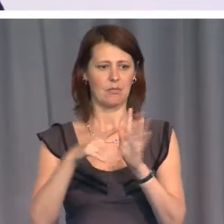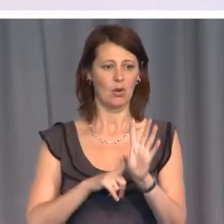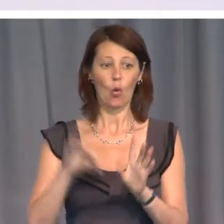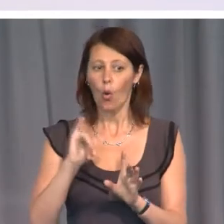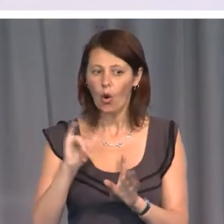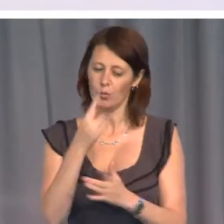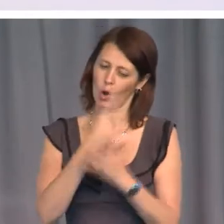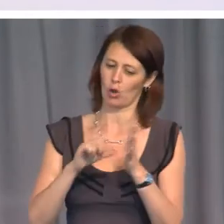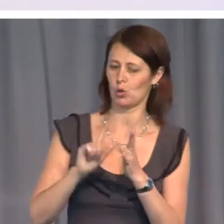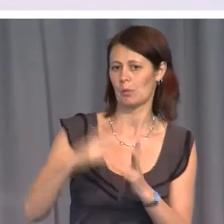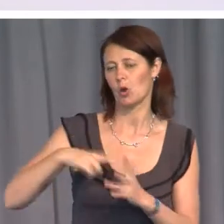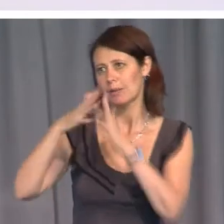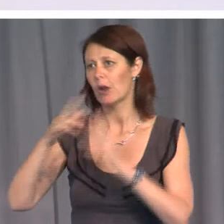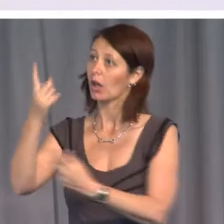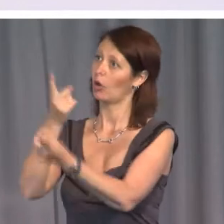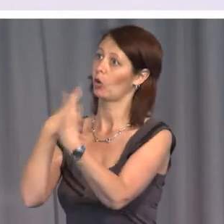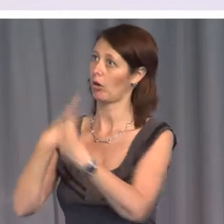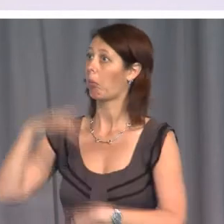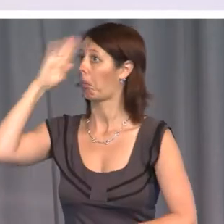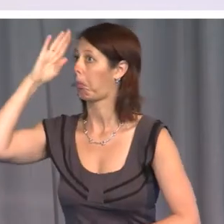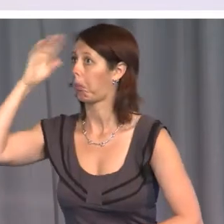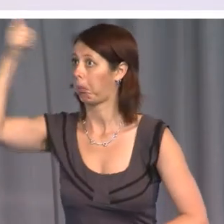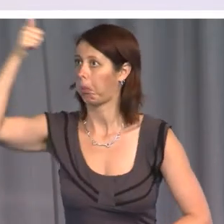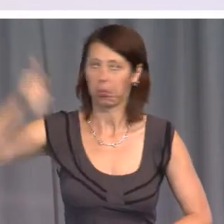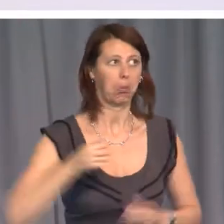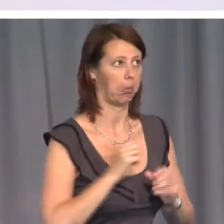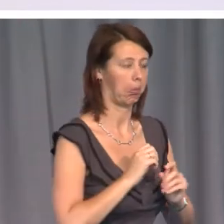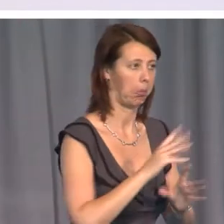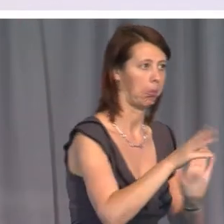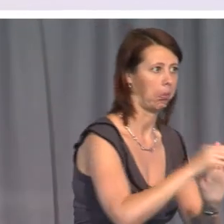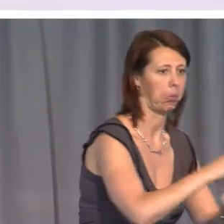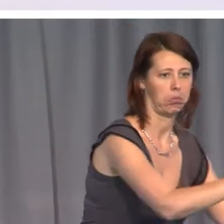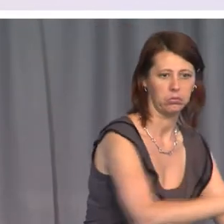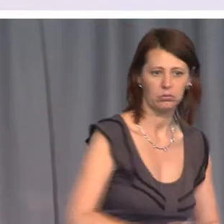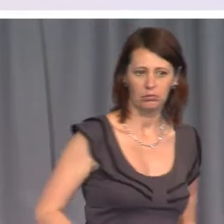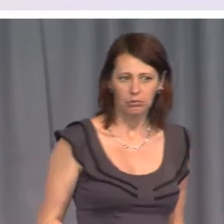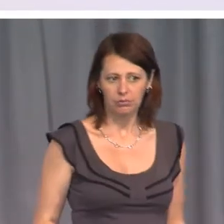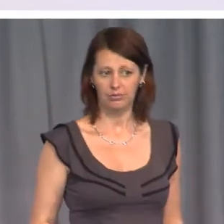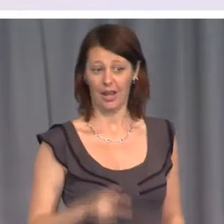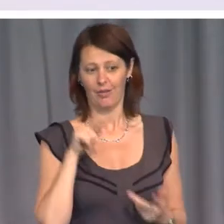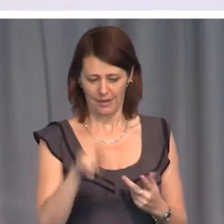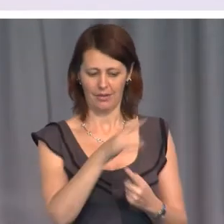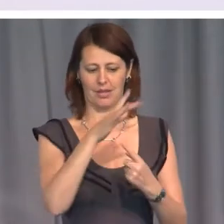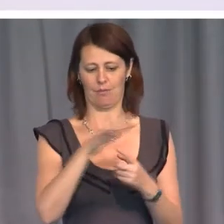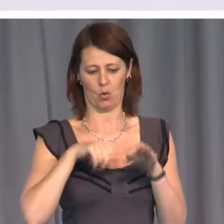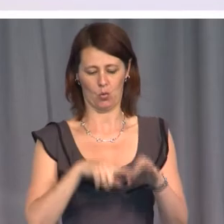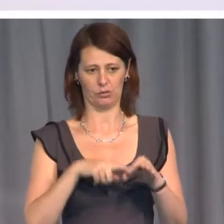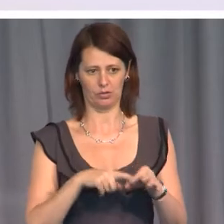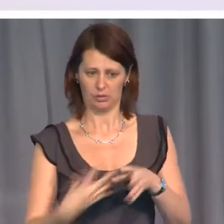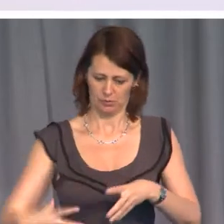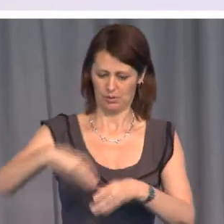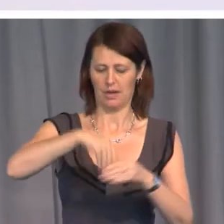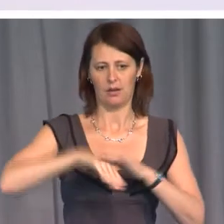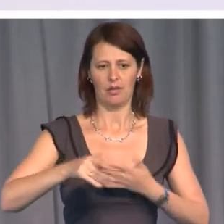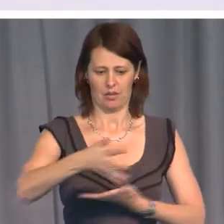told us to? Well, there they are, it seems to me, the important questions as we enter this Orwellian